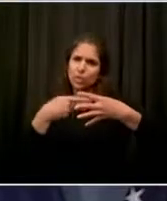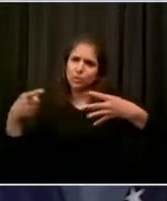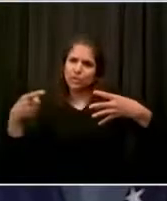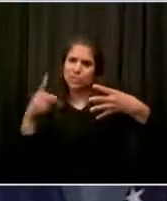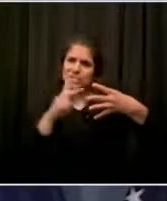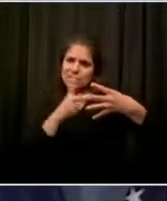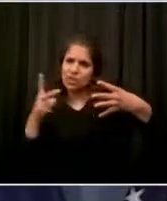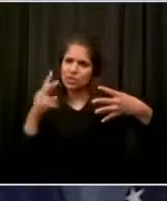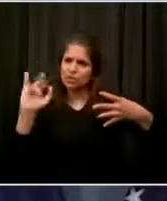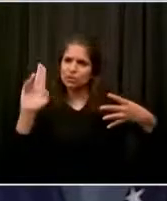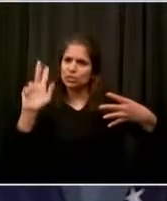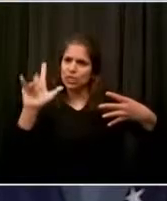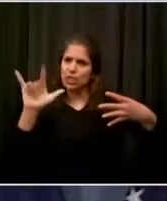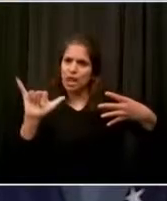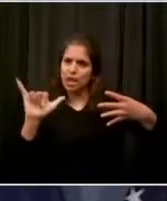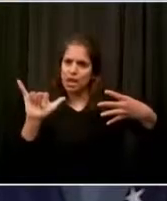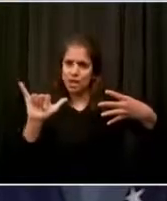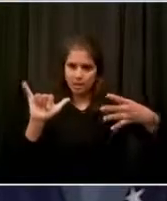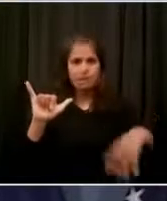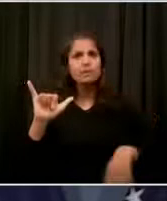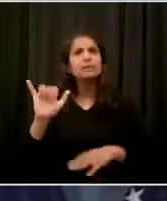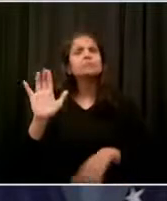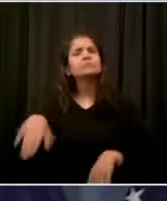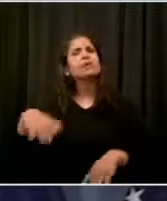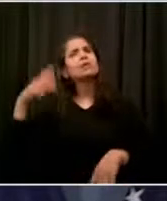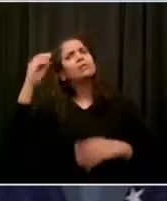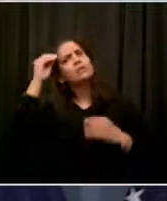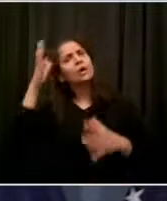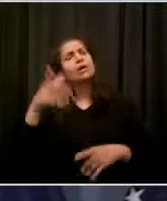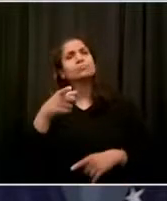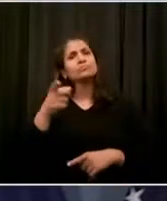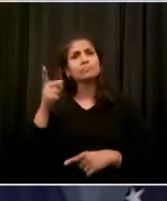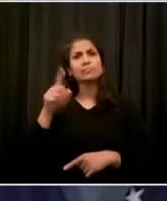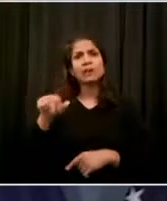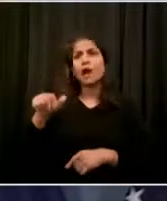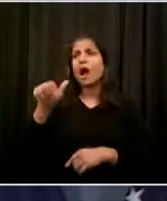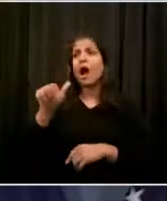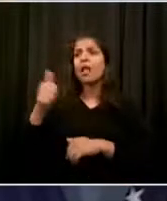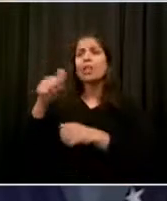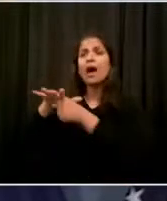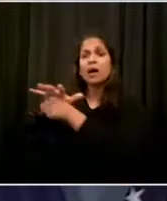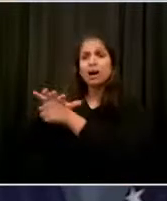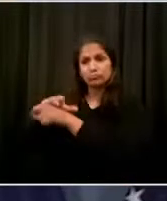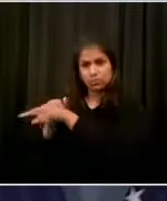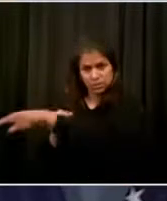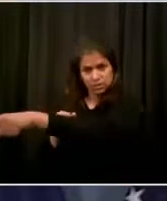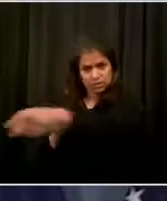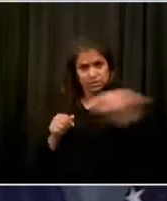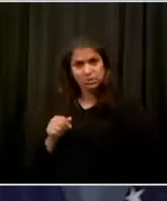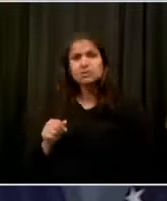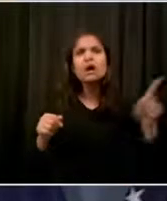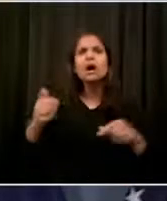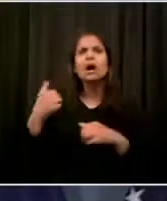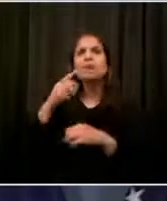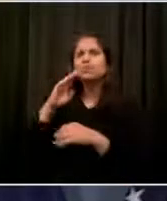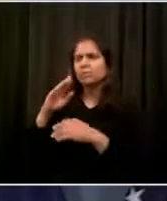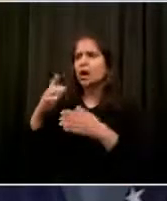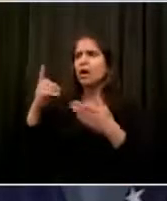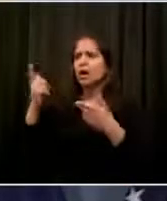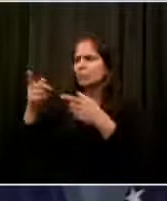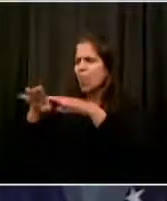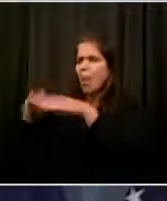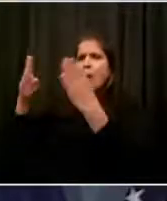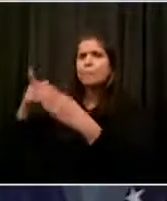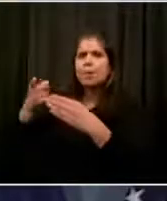And how close are you to giving restaurants the details about how they can reclaim some of the street space? Yeah. So